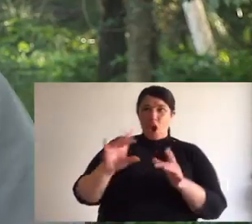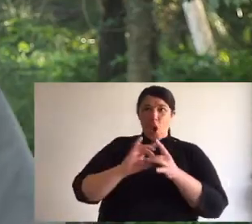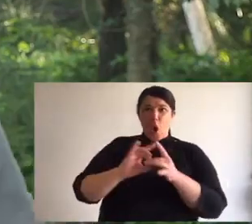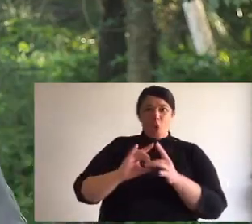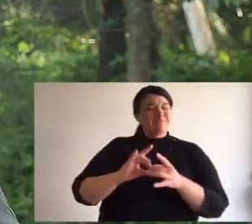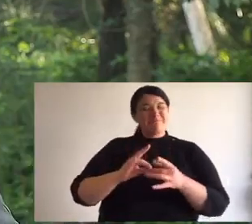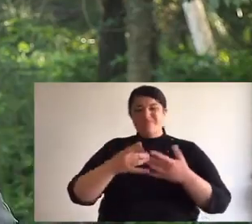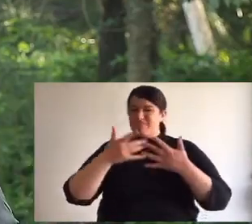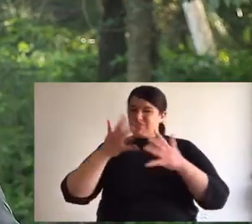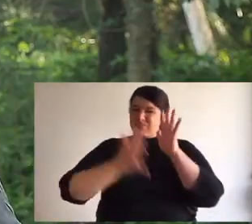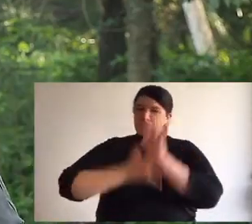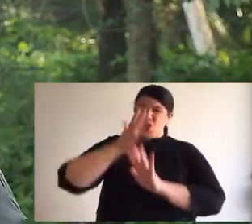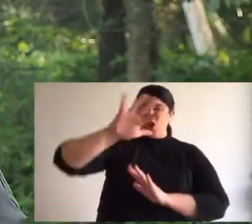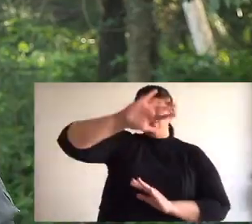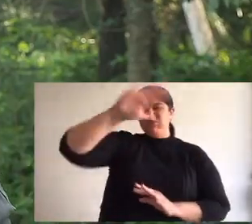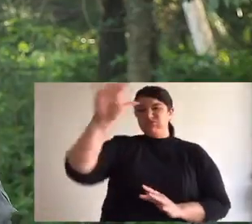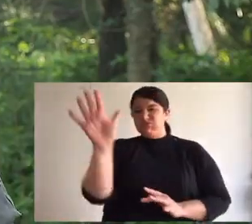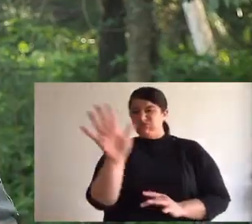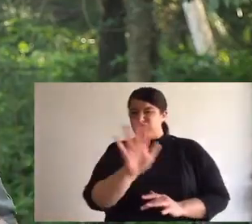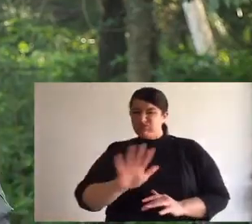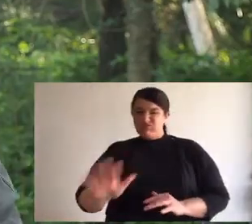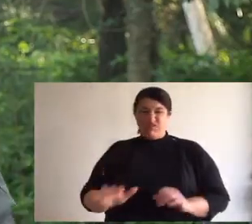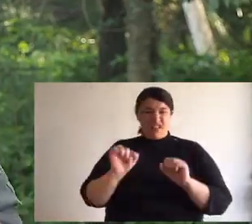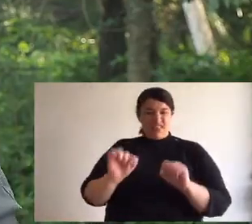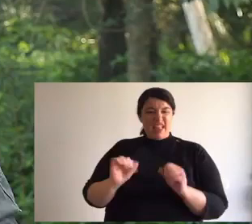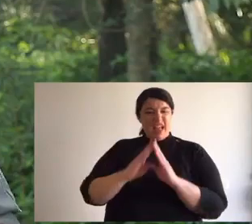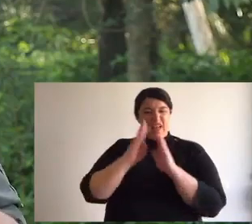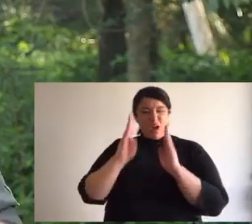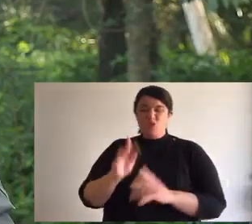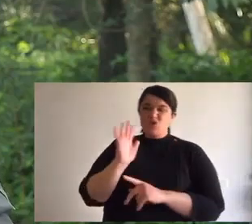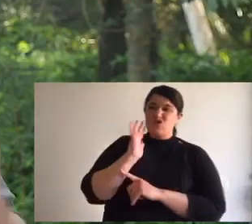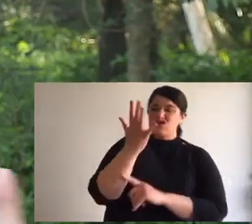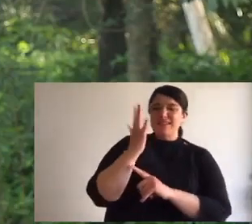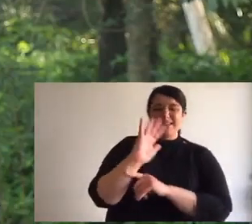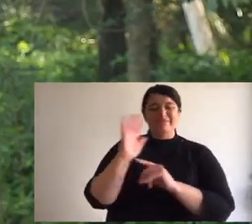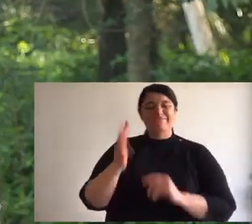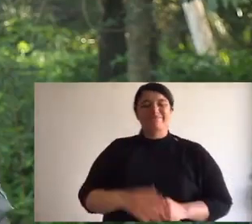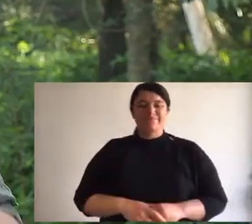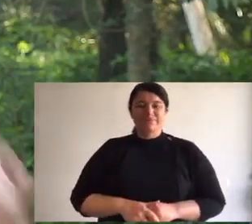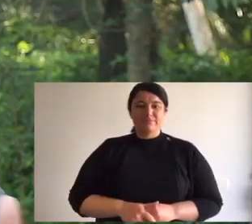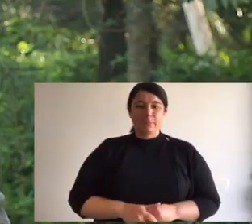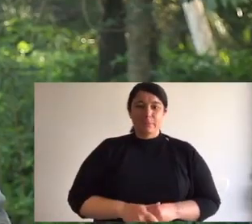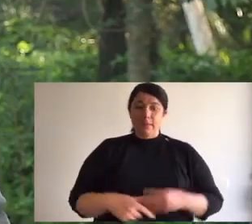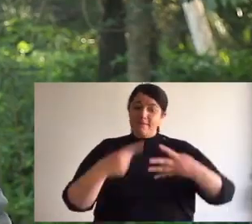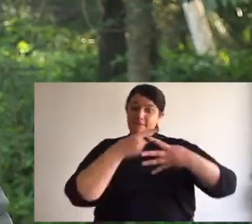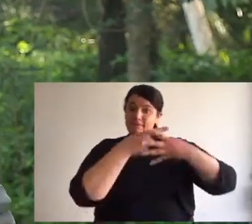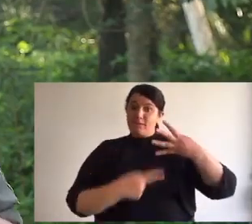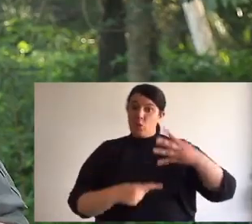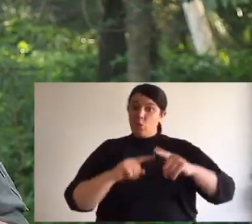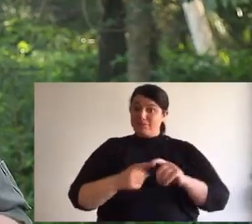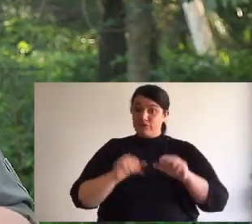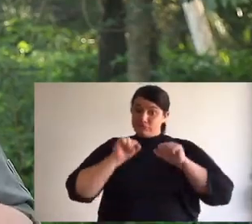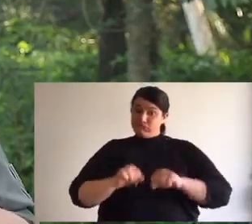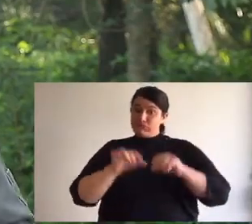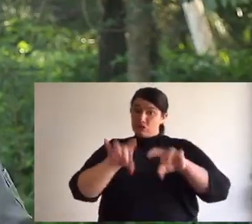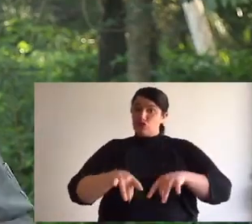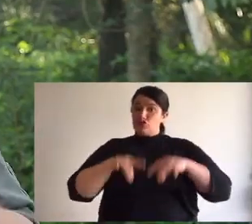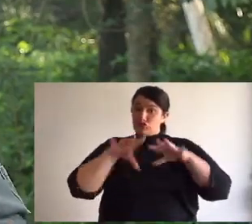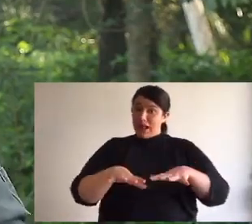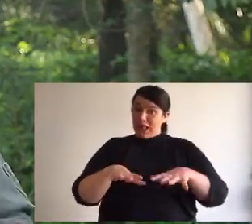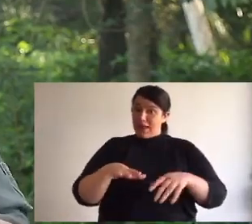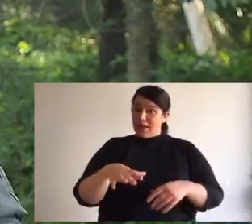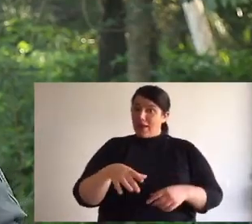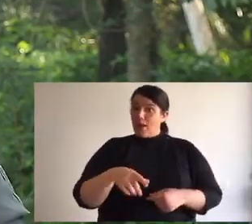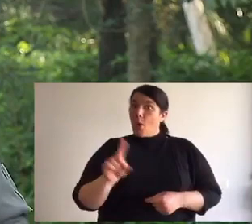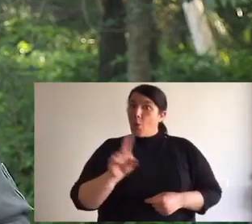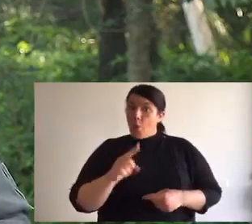2019-20 has really burnt through so much tiger or spotted-tailed quoll habitat. Now there are four